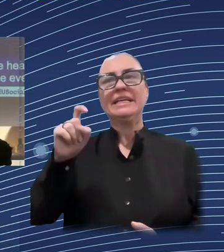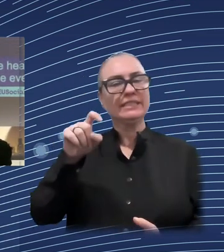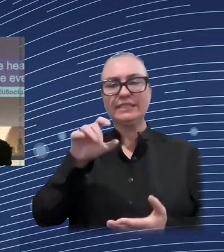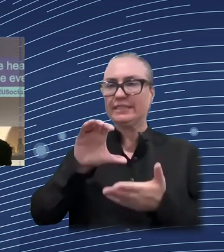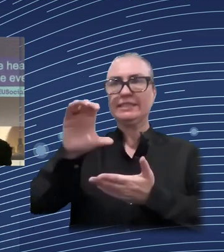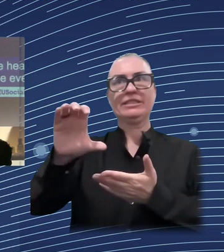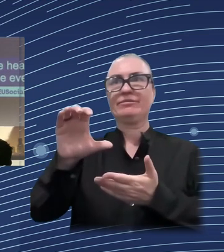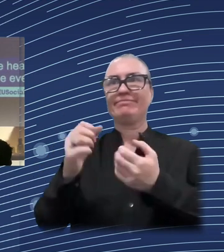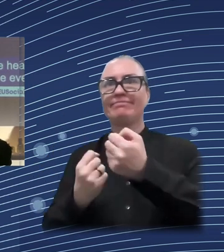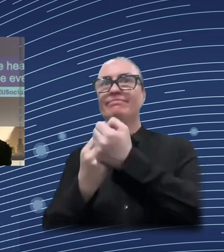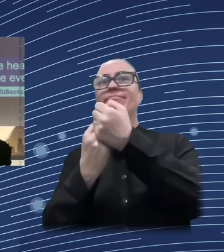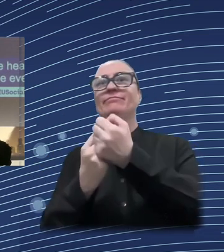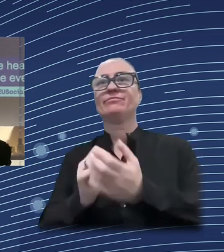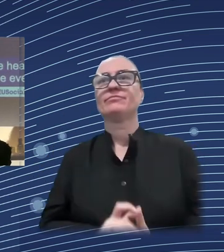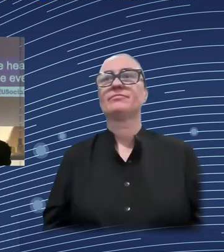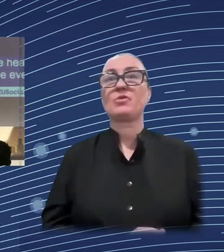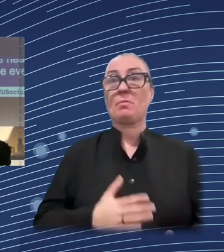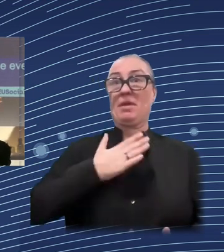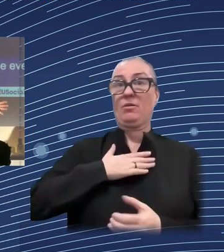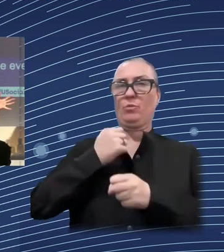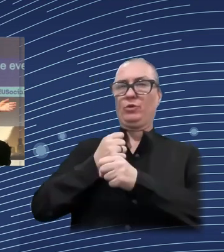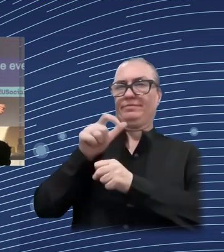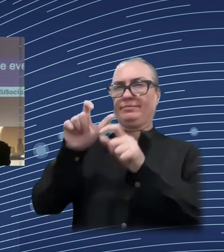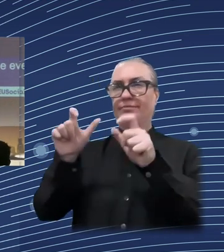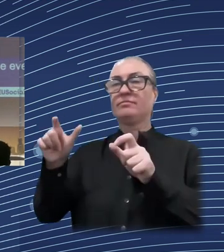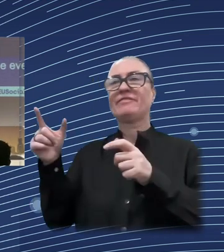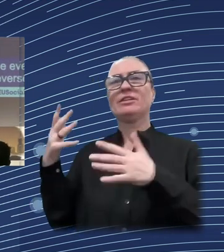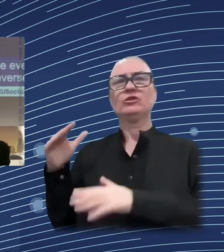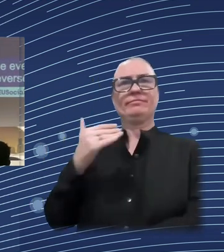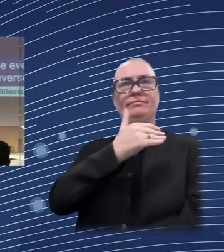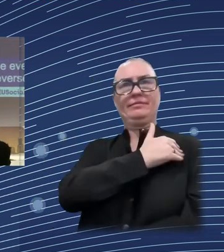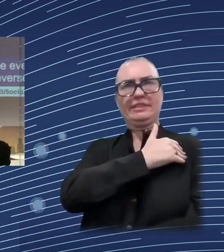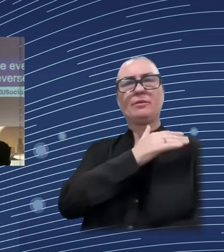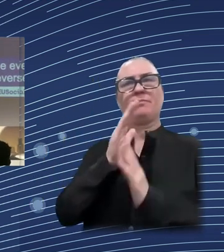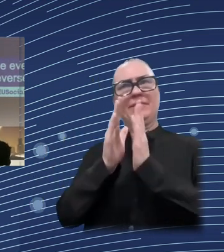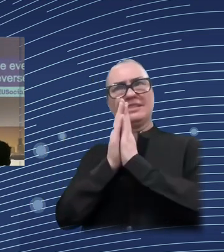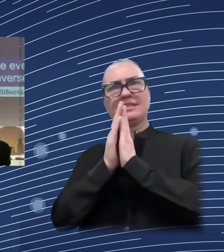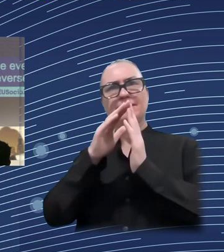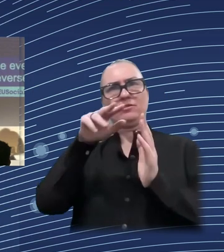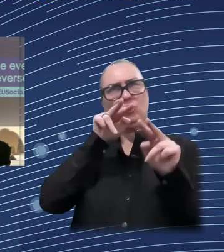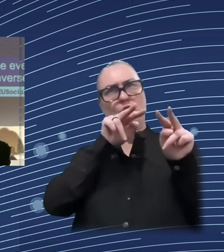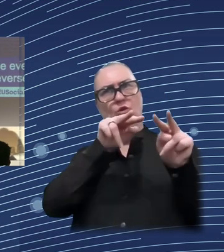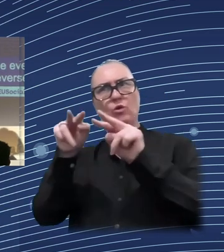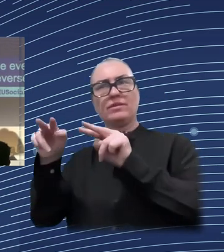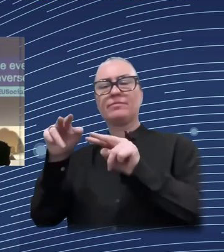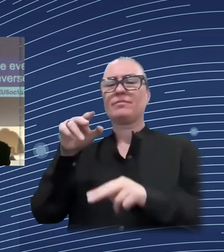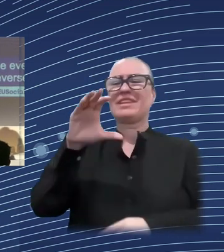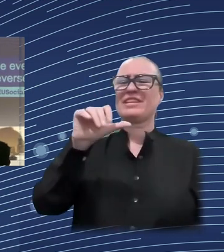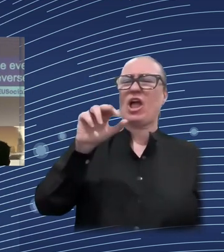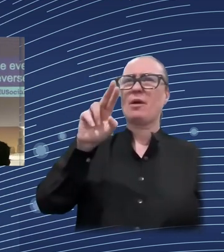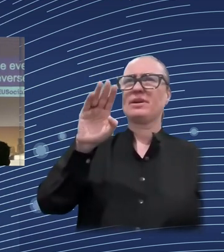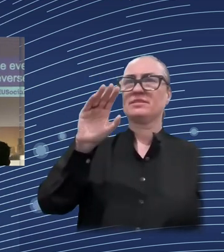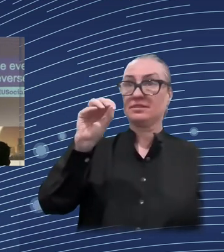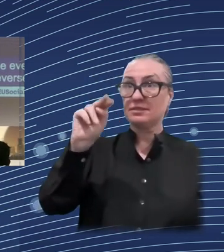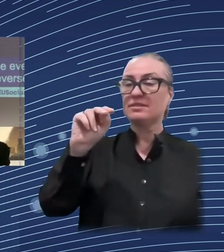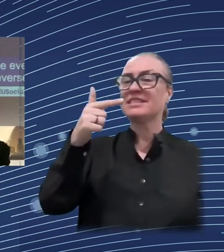what policymakers are doing in this respect. But anyway, this was the results. So if you look at the Y axis here,